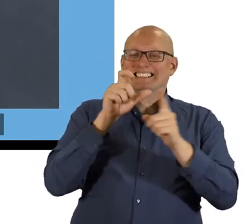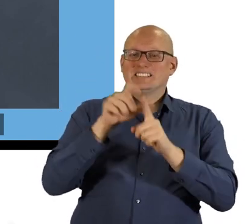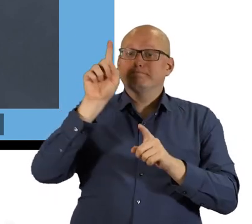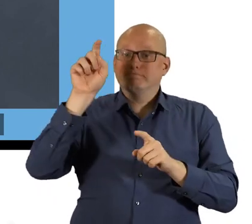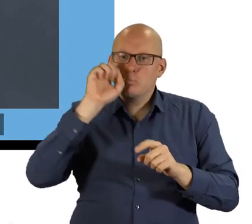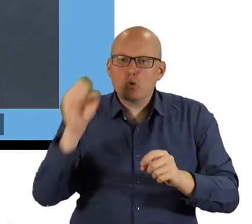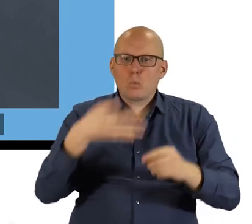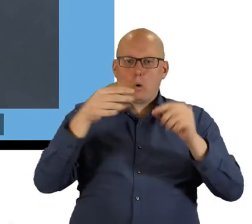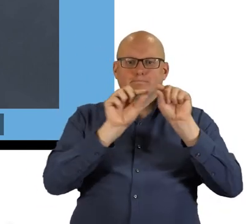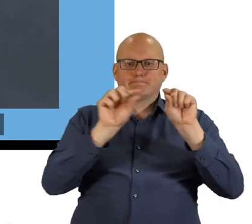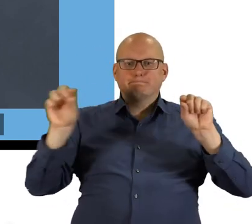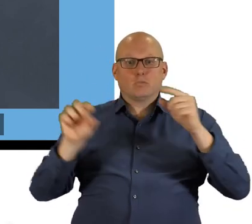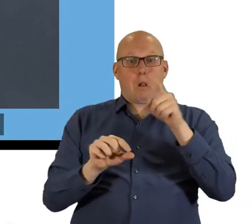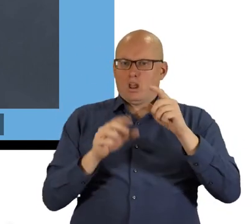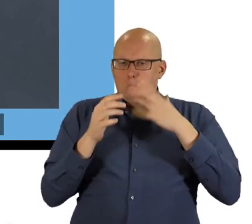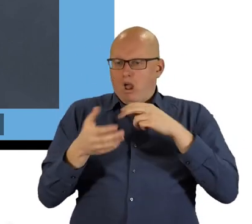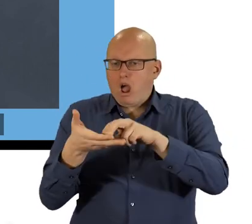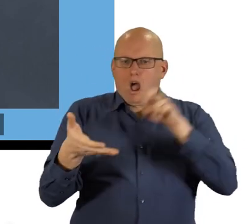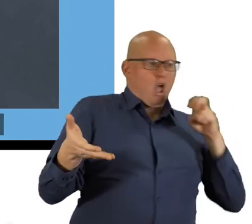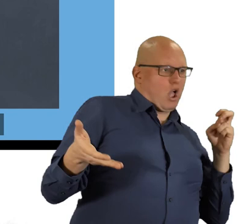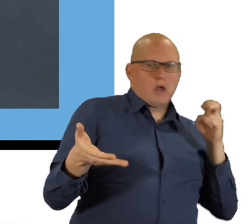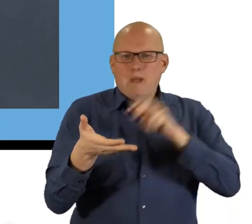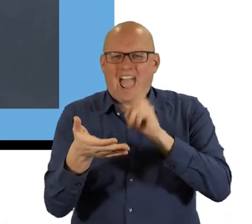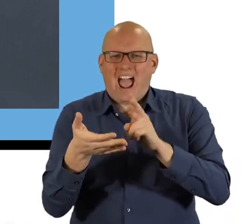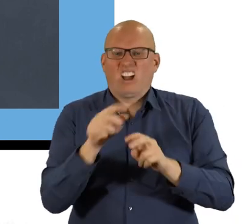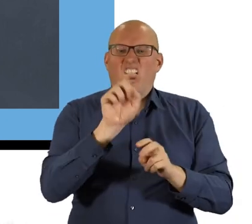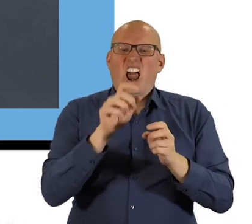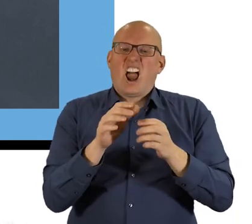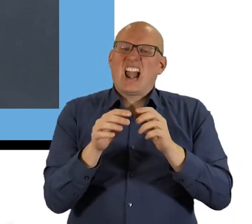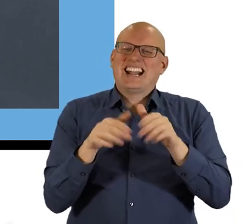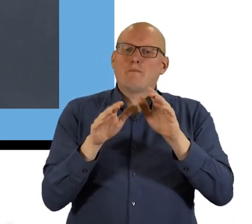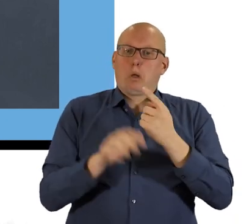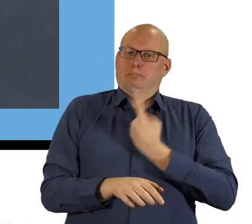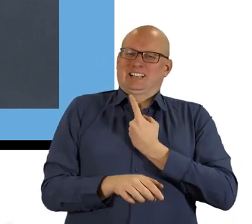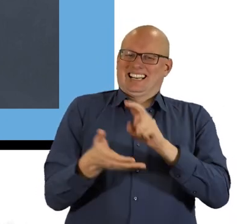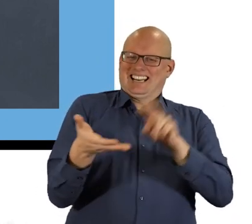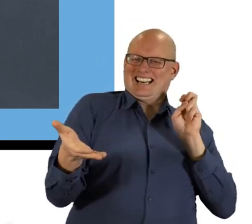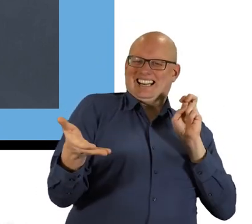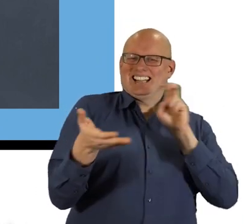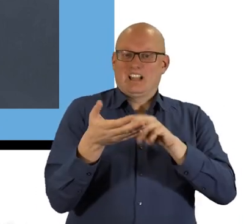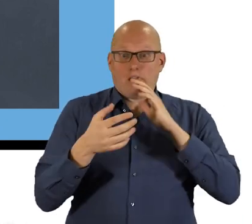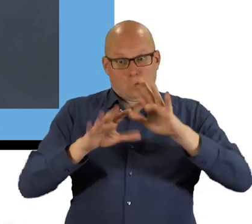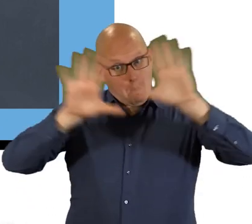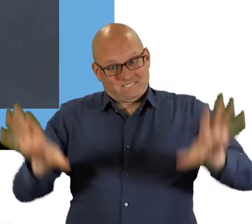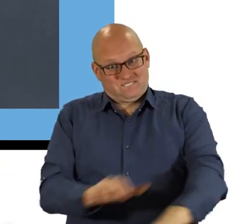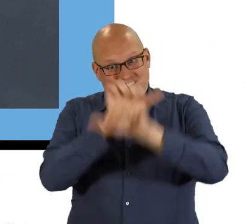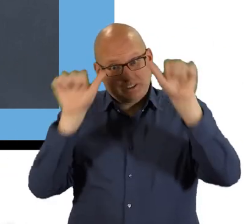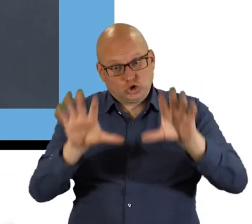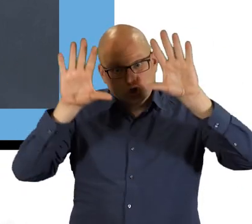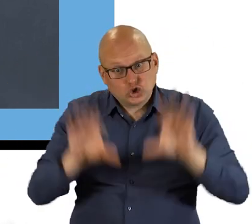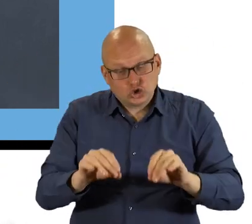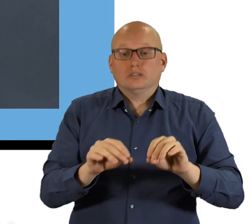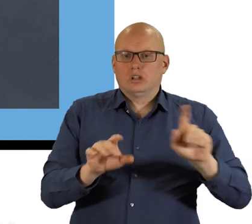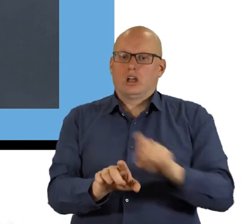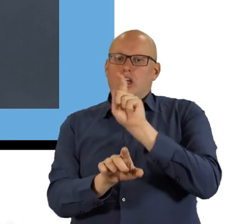Selecting the Leave Just Me button puts the patient back into the waiting area to be seen again. But if you are